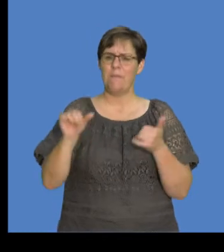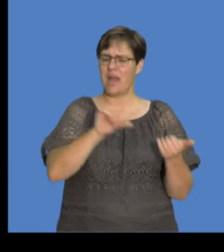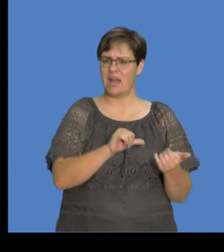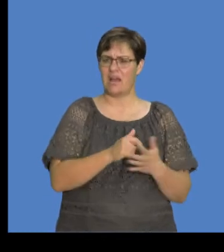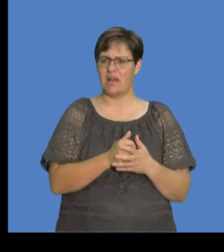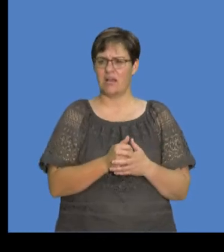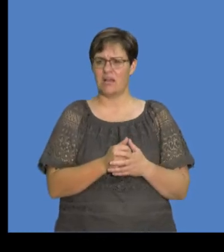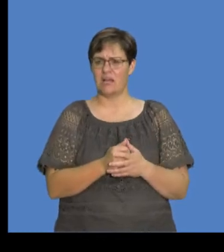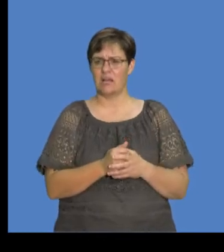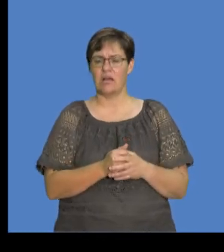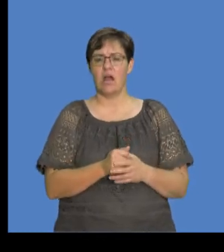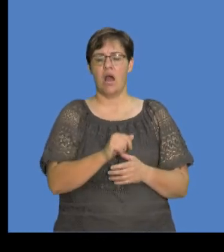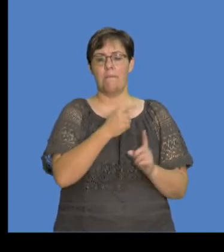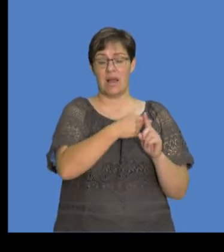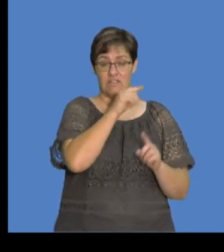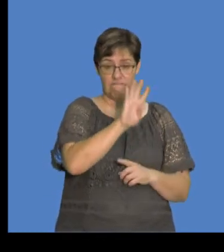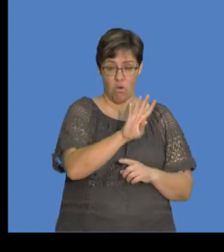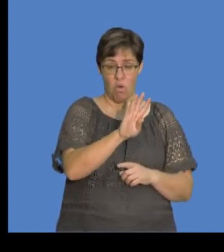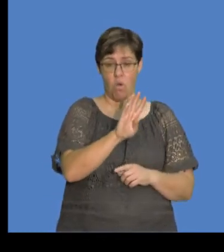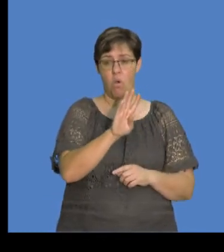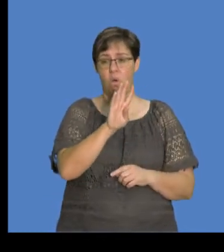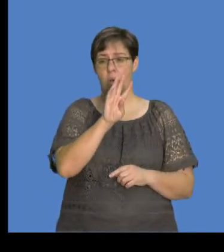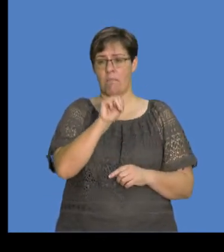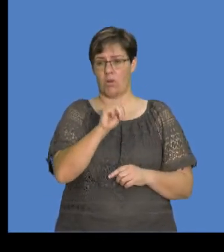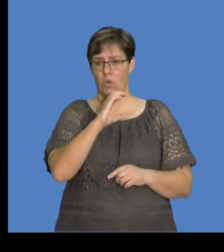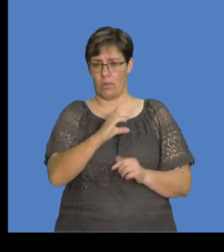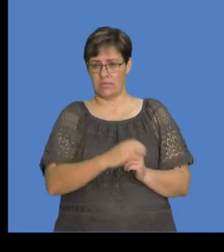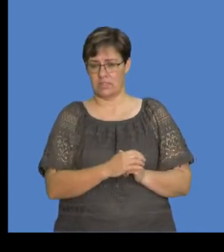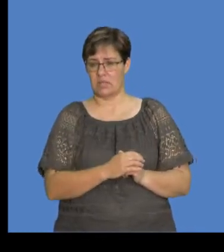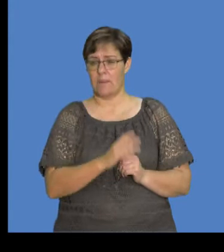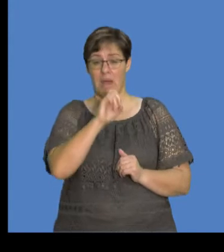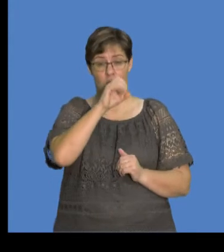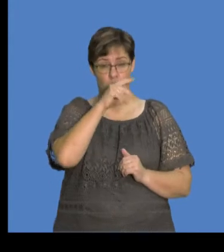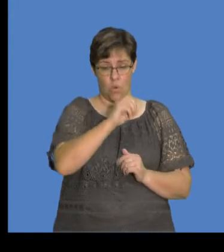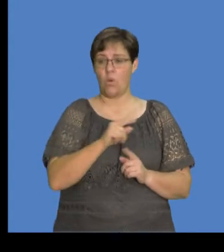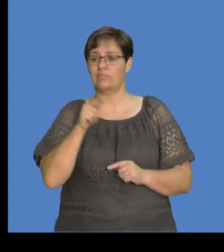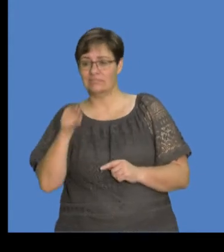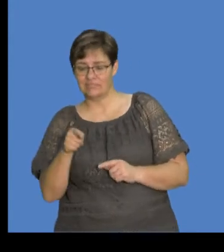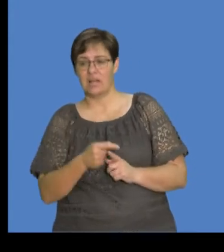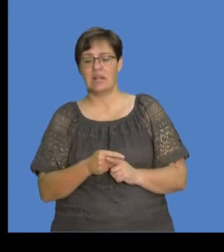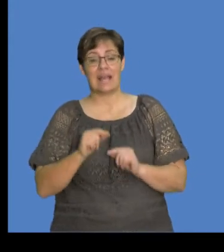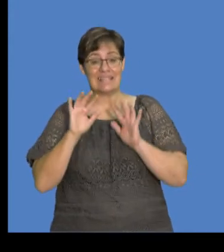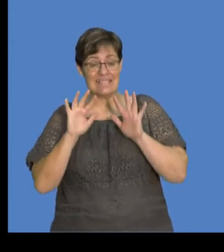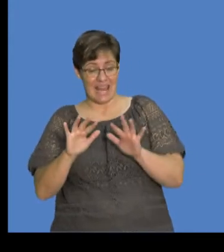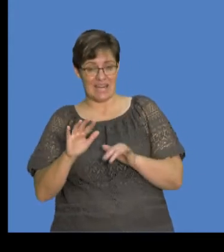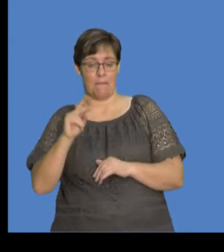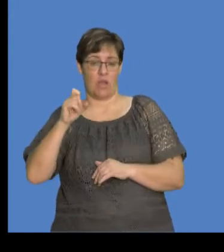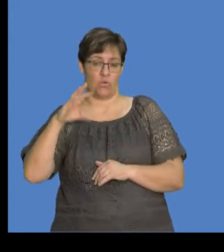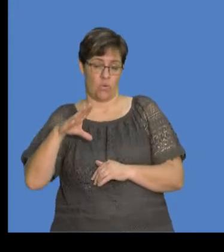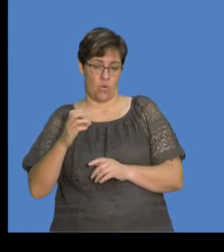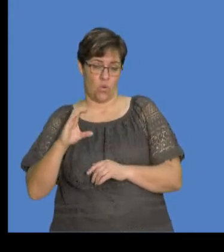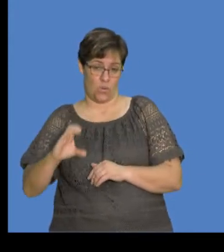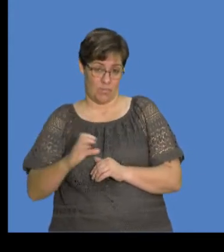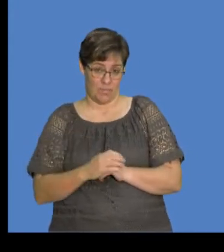the other one is plus 4 microcoulombs, while the other one is negative 10 microcoulombs. So the net